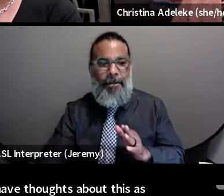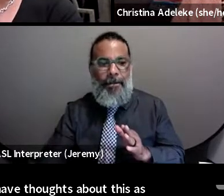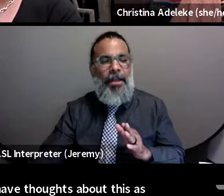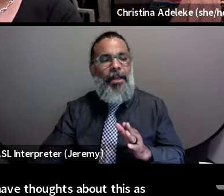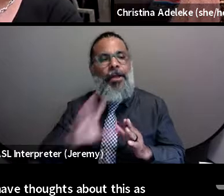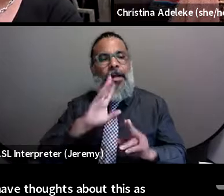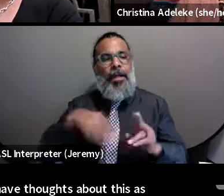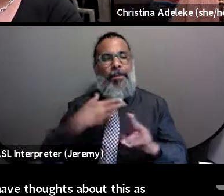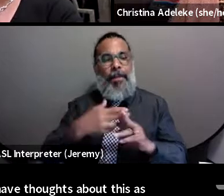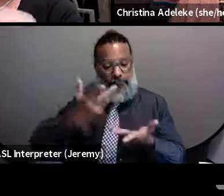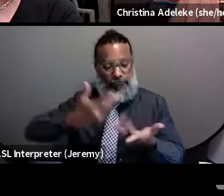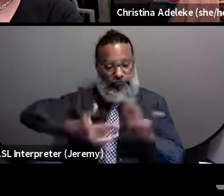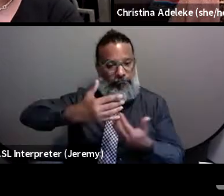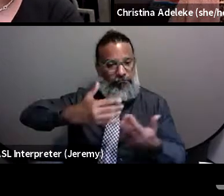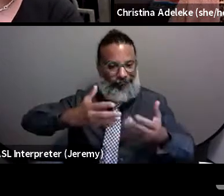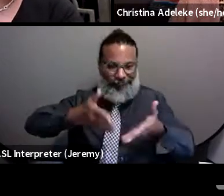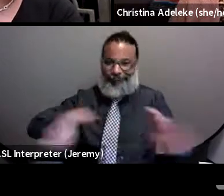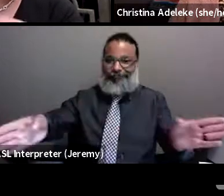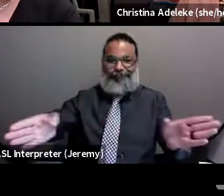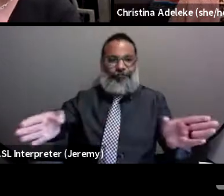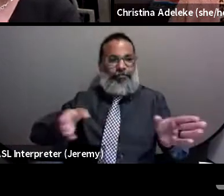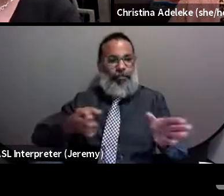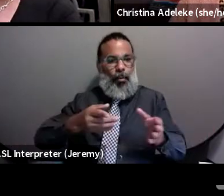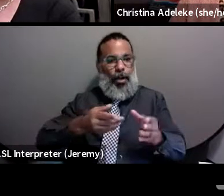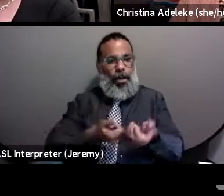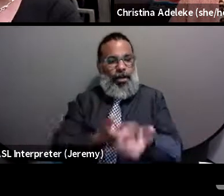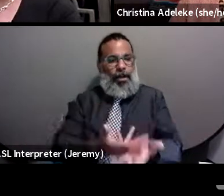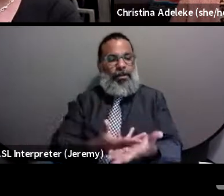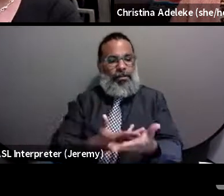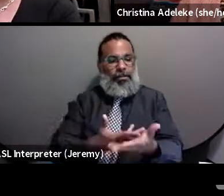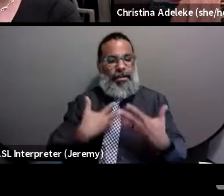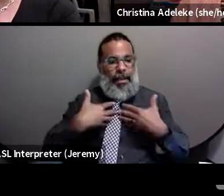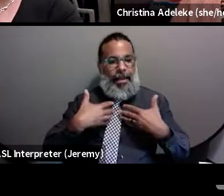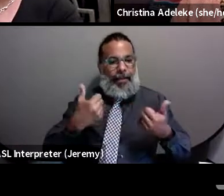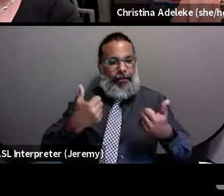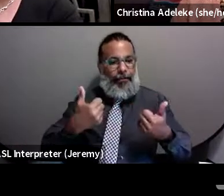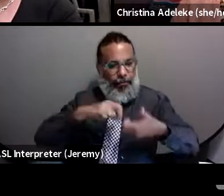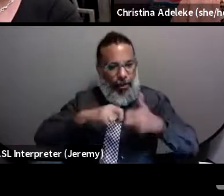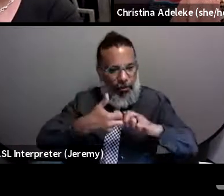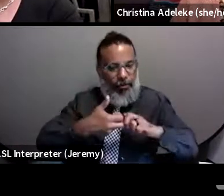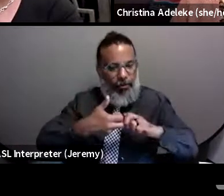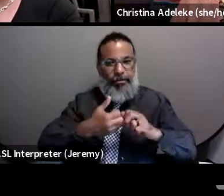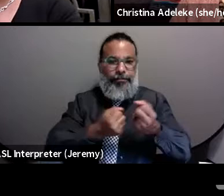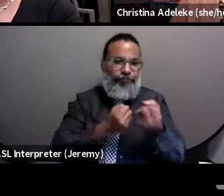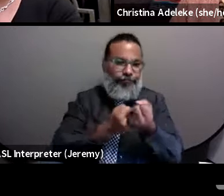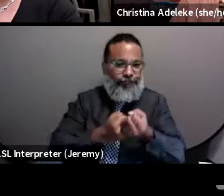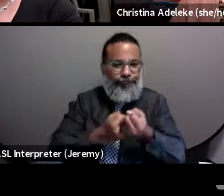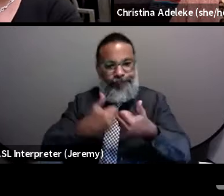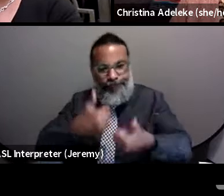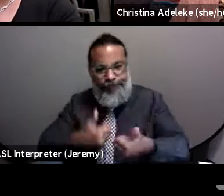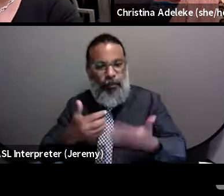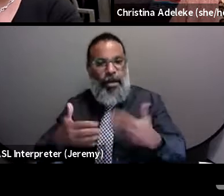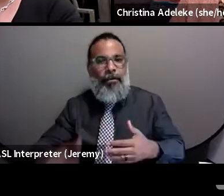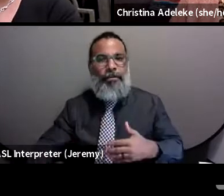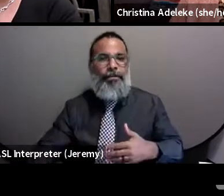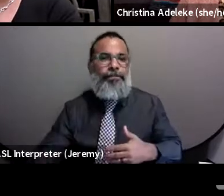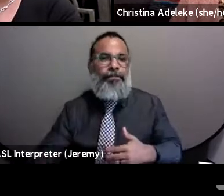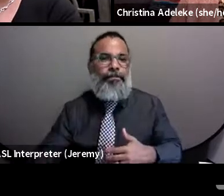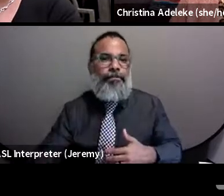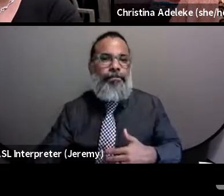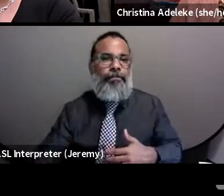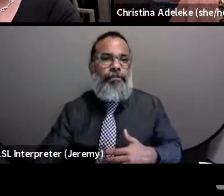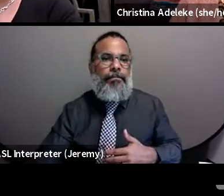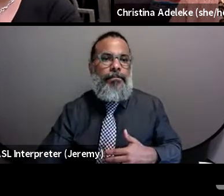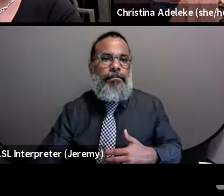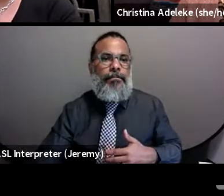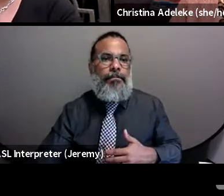and additional needs that need to be met to, uh, address, um, uh, all of our community's needs. But, um, maybe folks could give us a bit